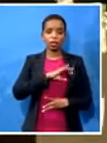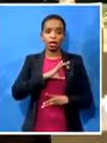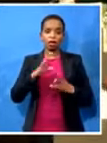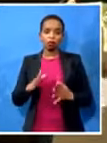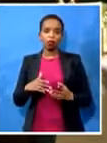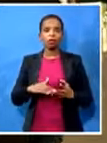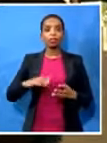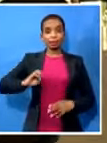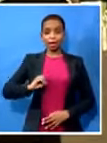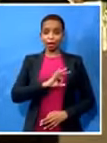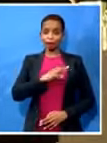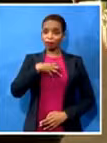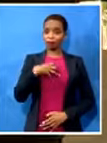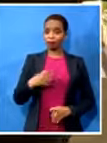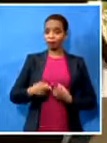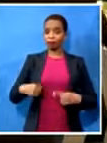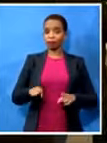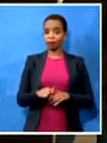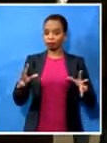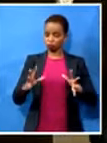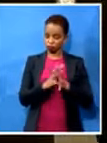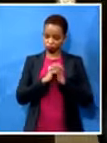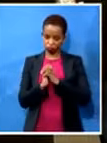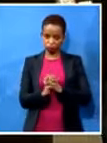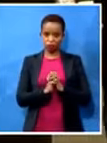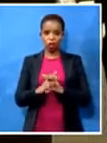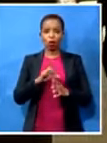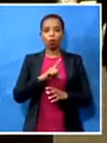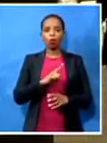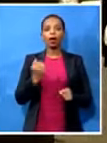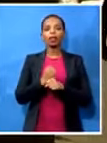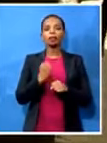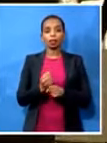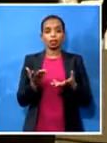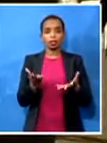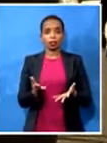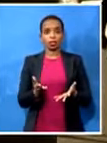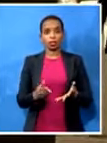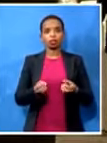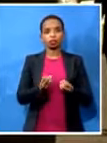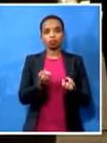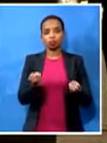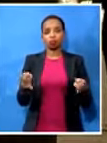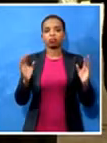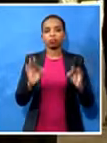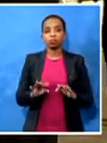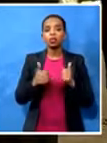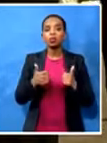make the delivery of this successful. A very good example of that is today. We've joined hands with